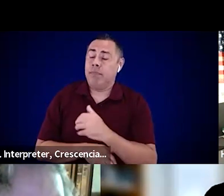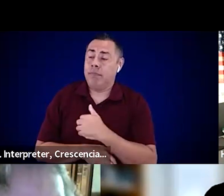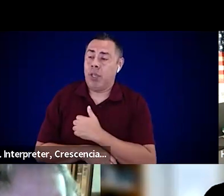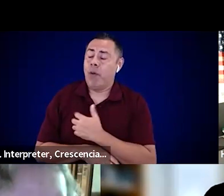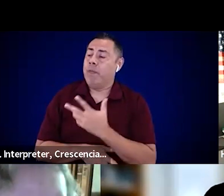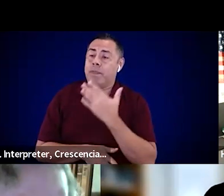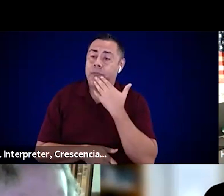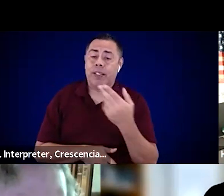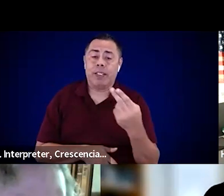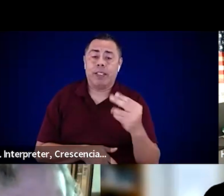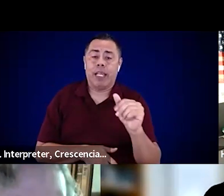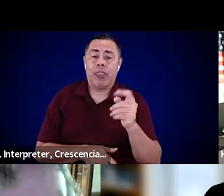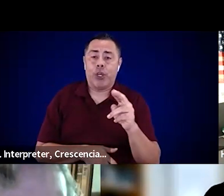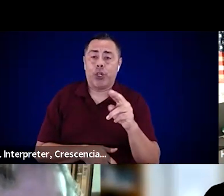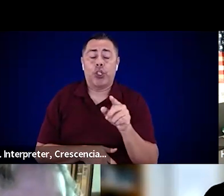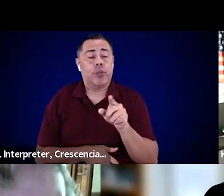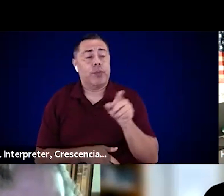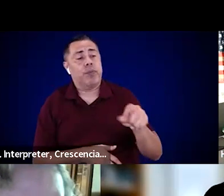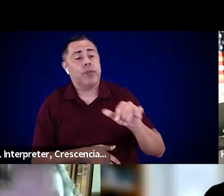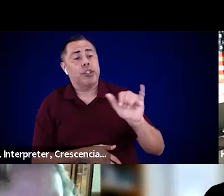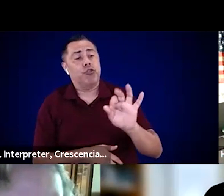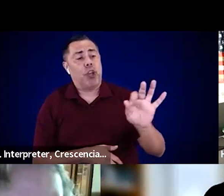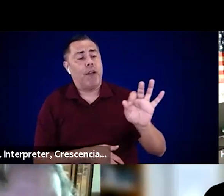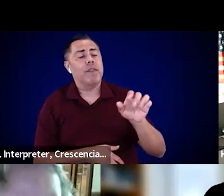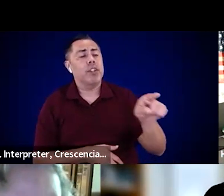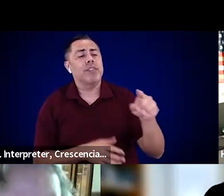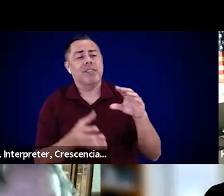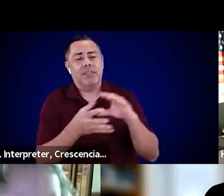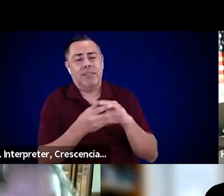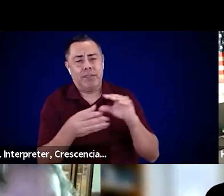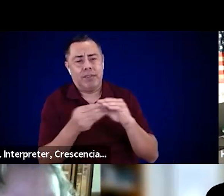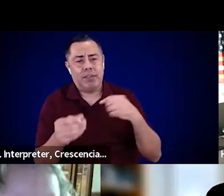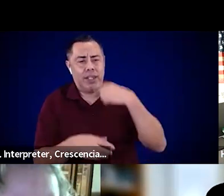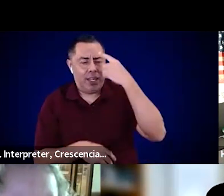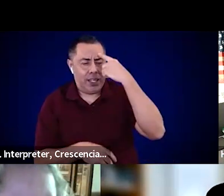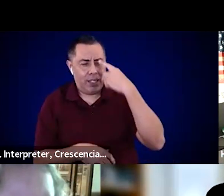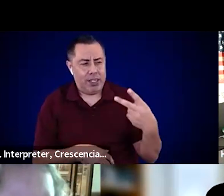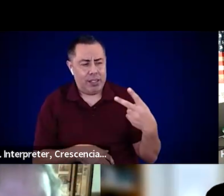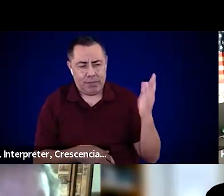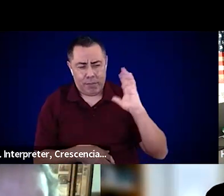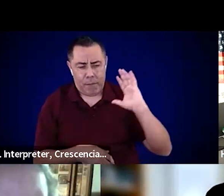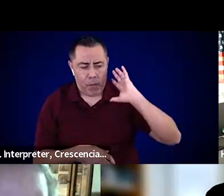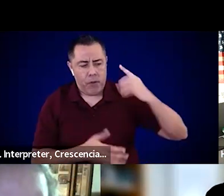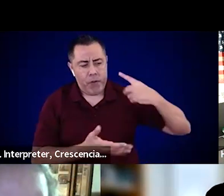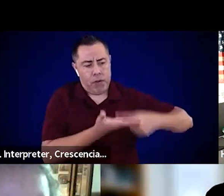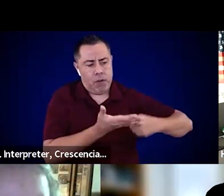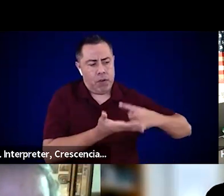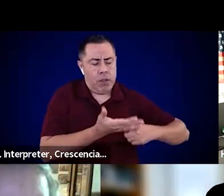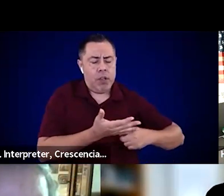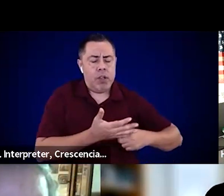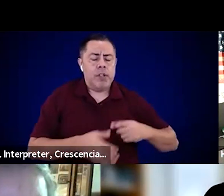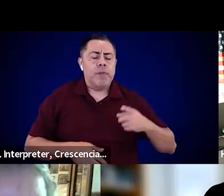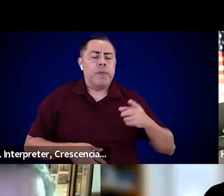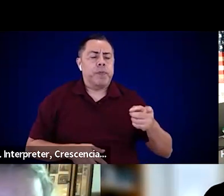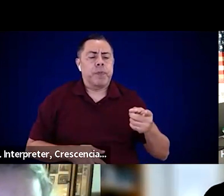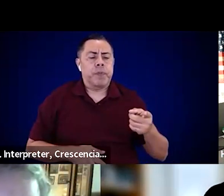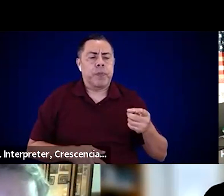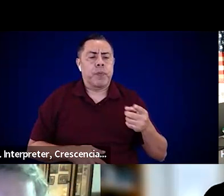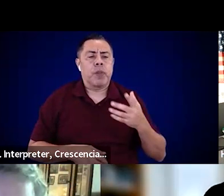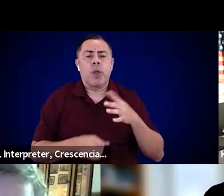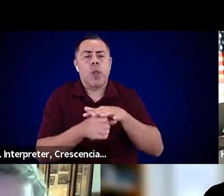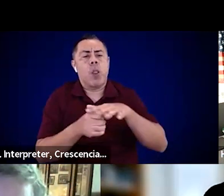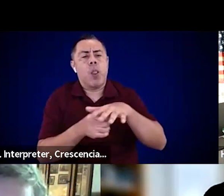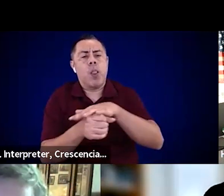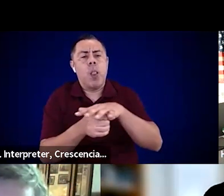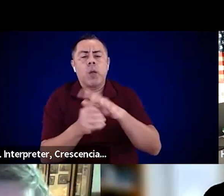Jeff, you had talked, and at one point we had discussed, I think offline, about steps that local jurisdictions should take to